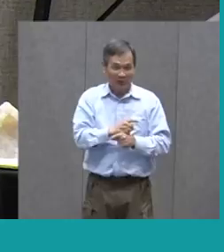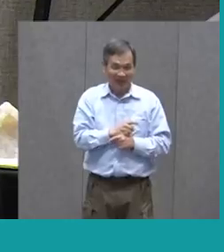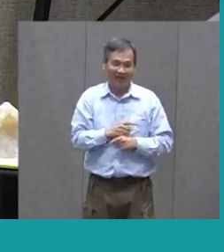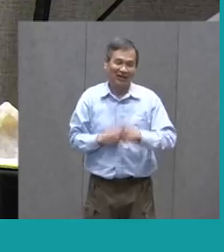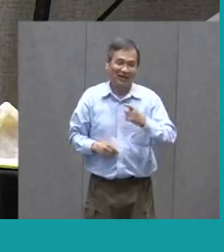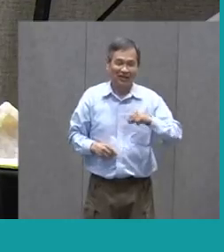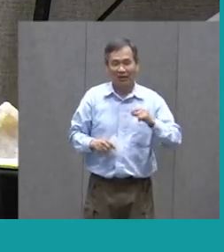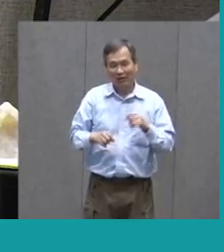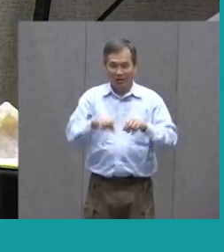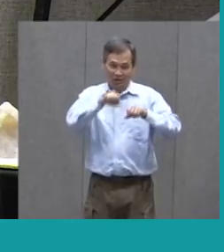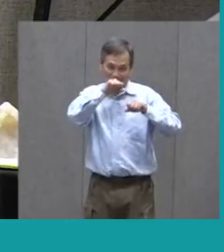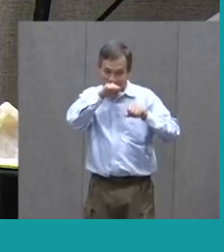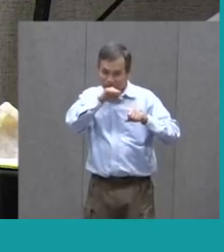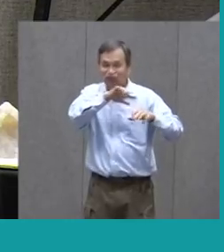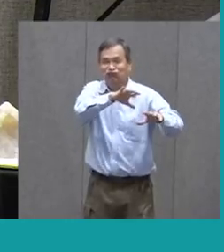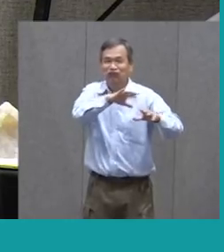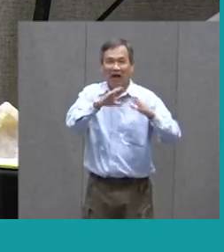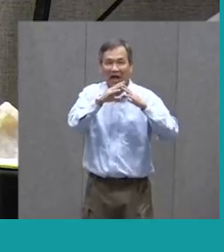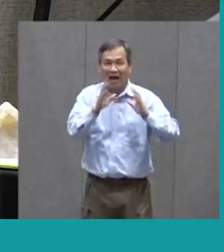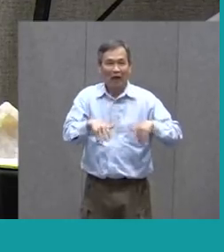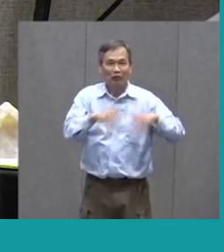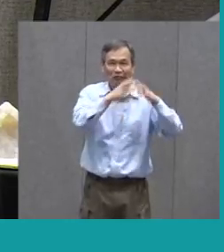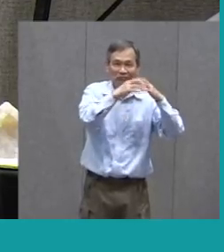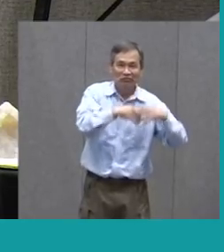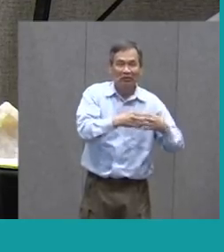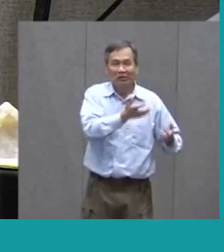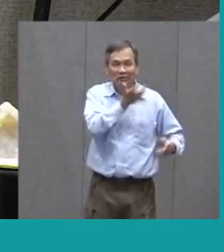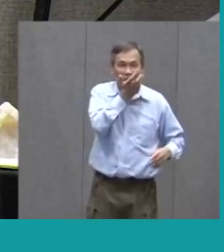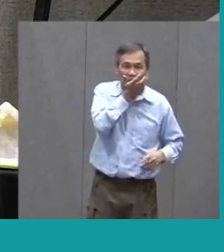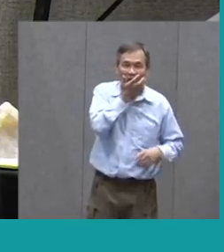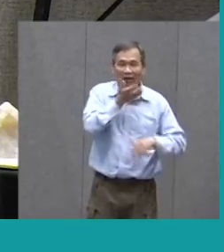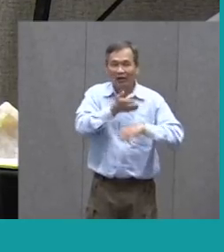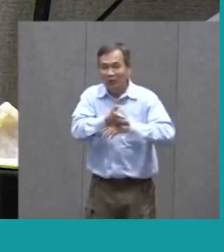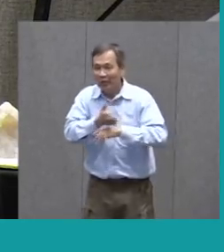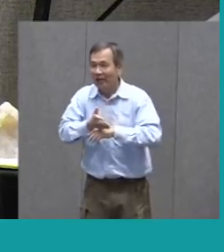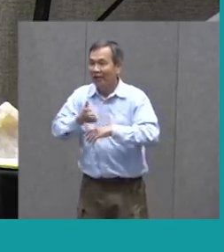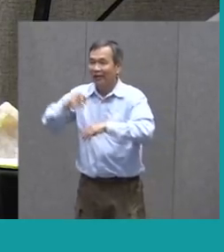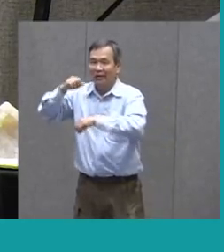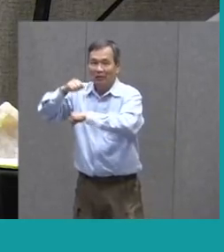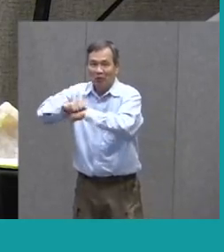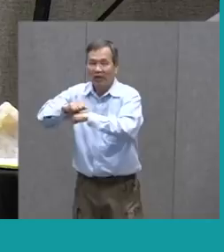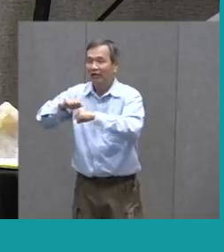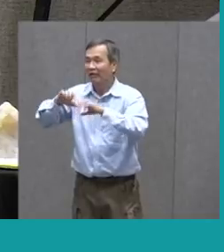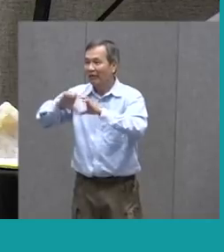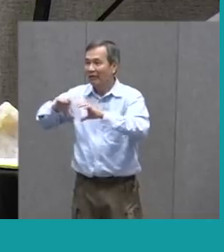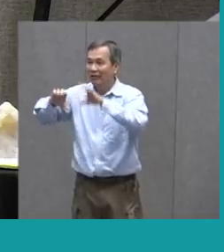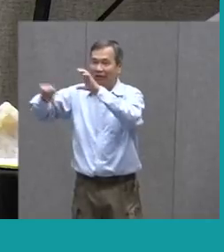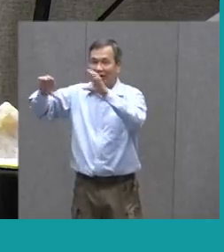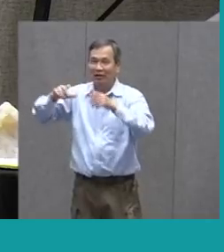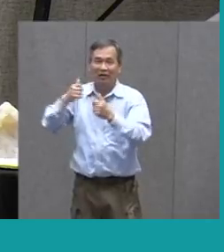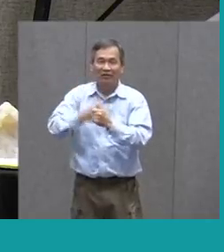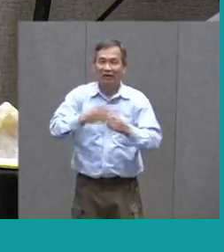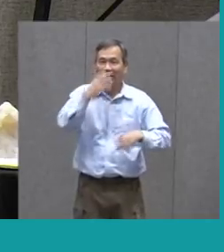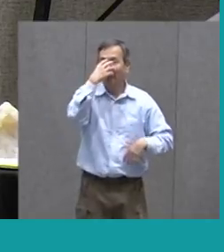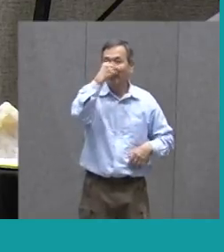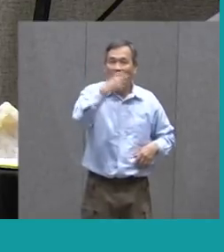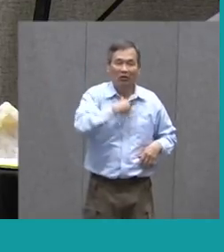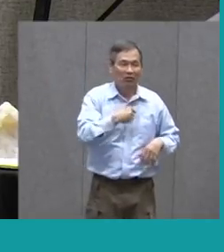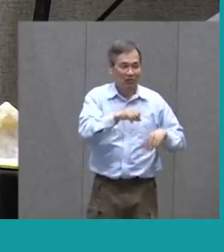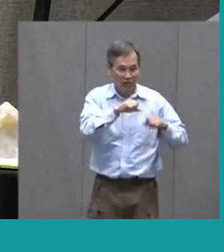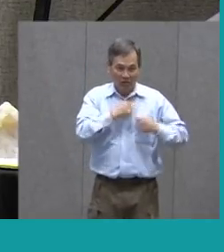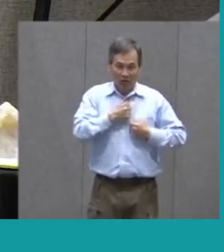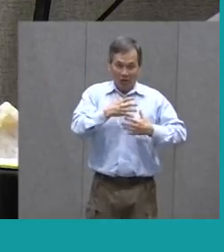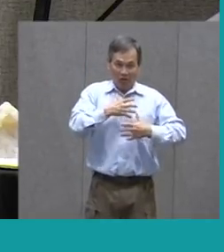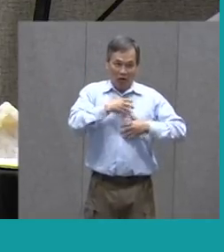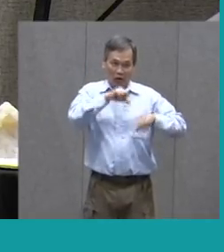blows Their house down They have one Out of straw One out of Twigs One out of brick And every time The wolf comes By he tries to Blow the house